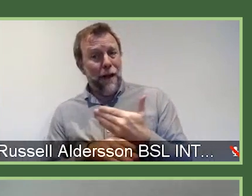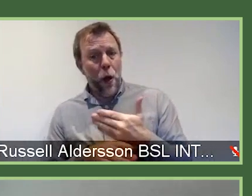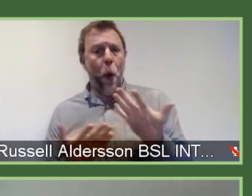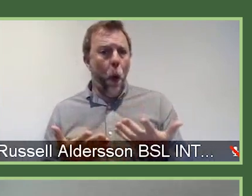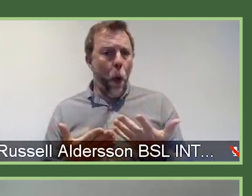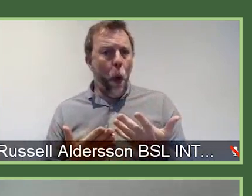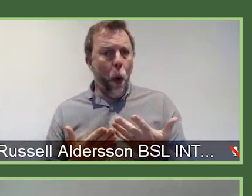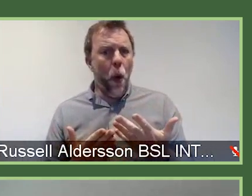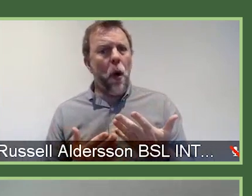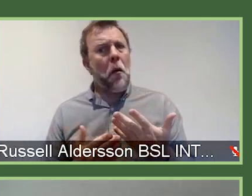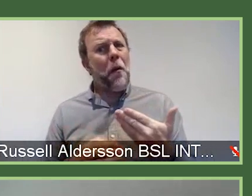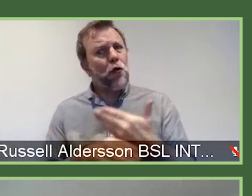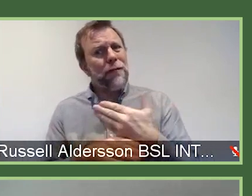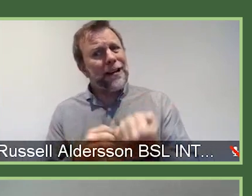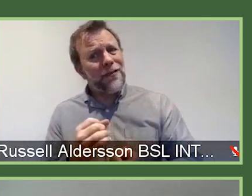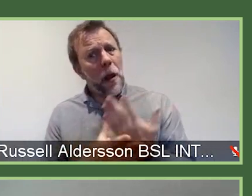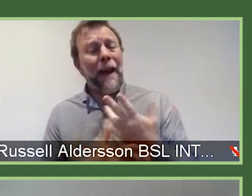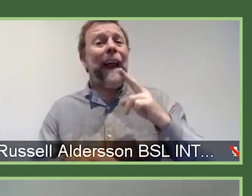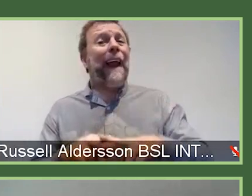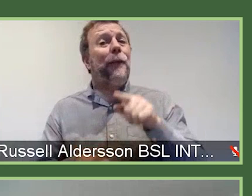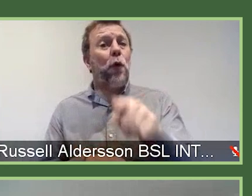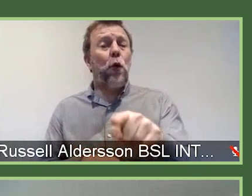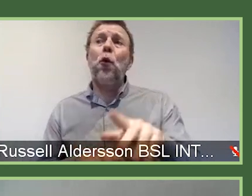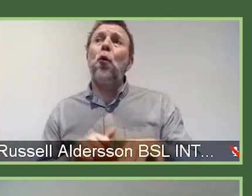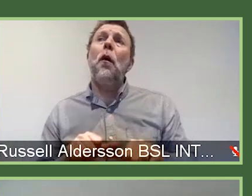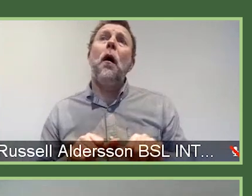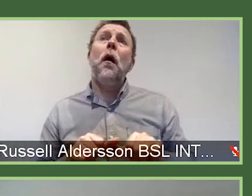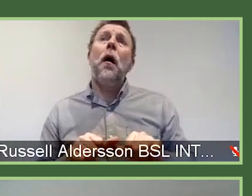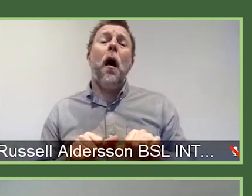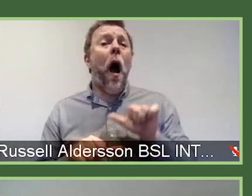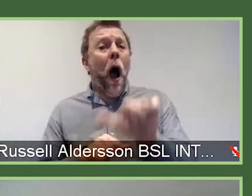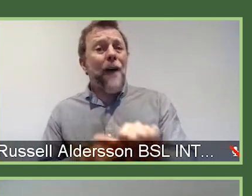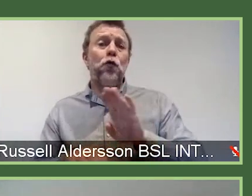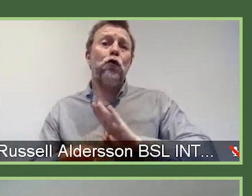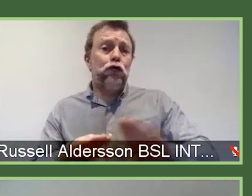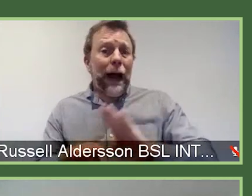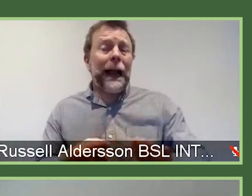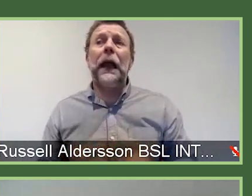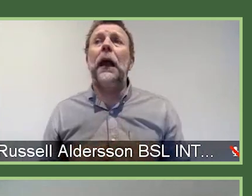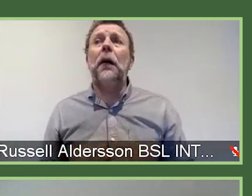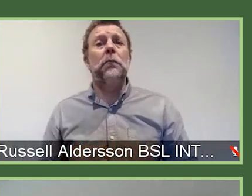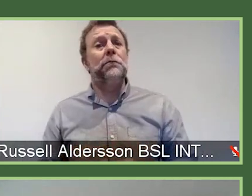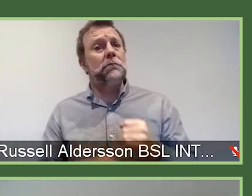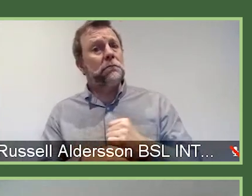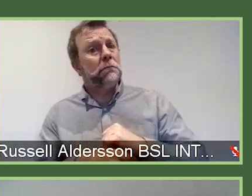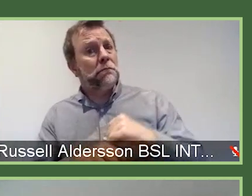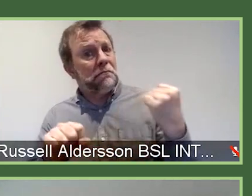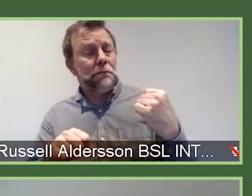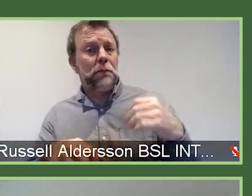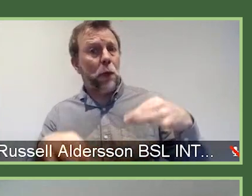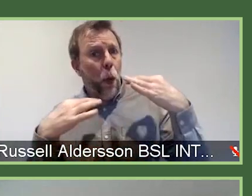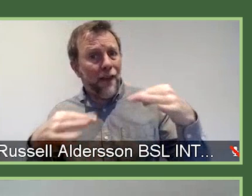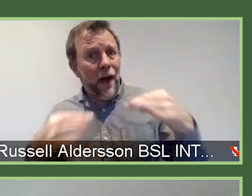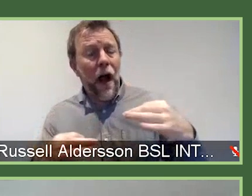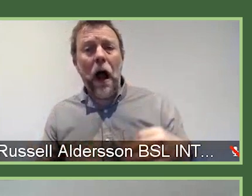a long time past your training and your first